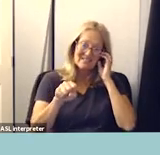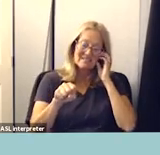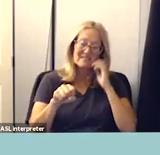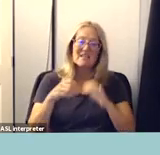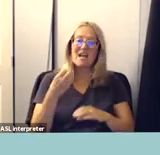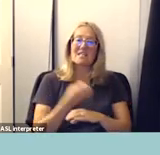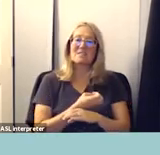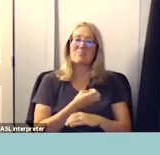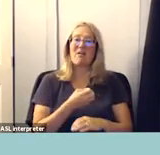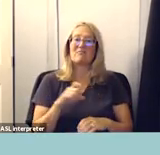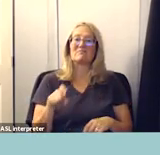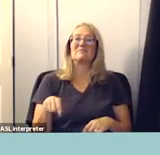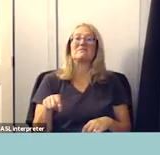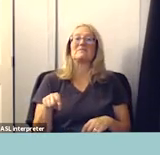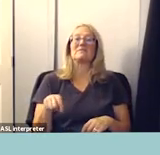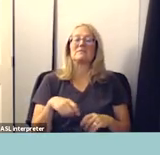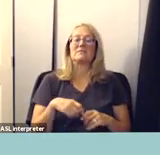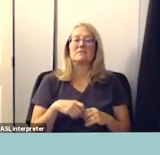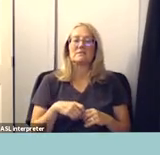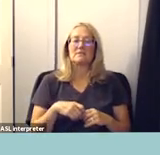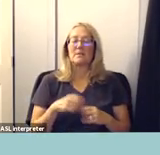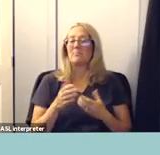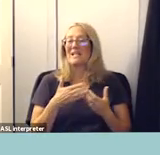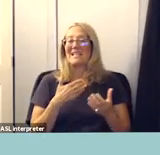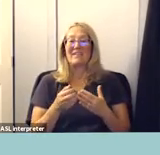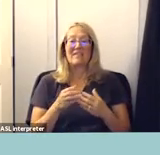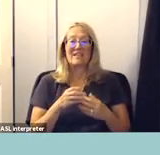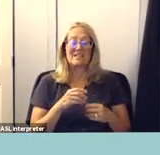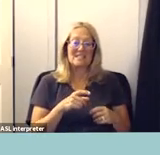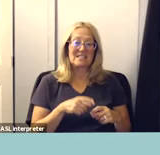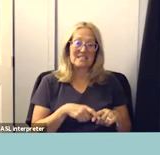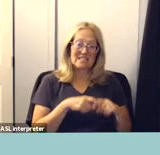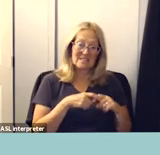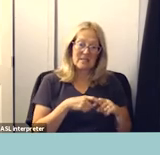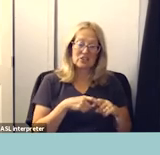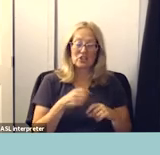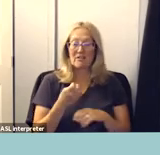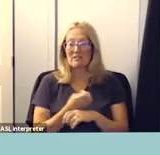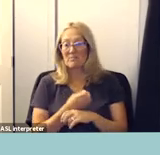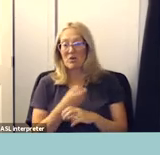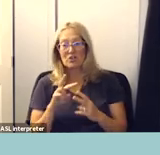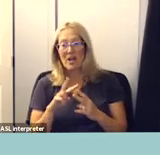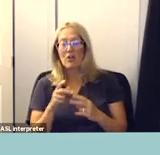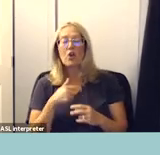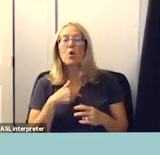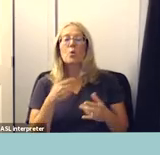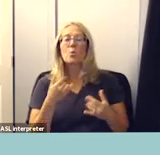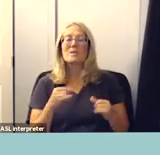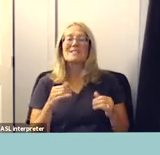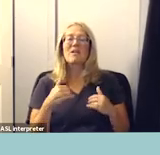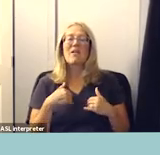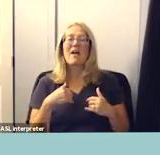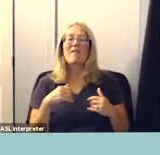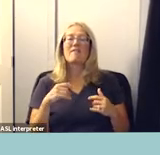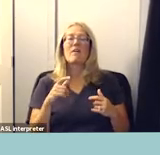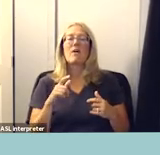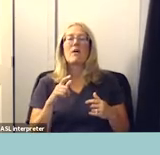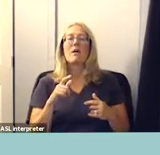expelled but even when there is a suspension and an expulsion we still do alternate means